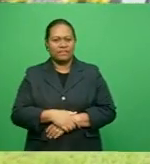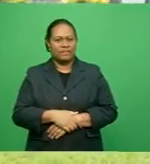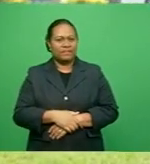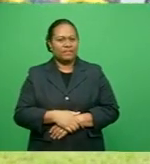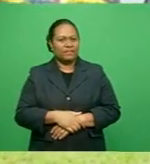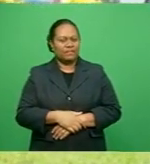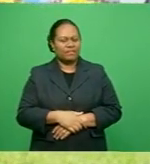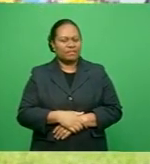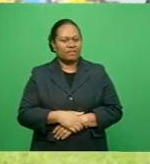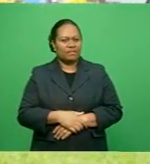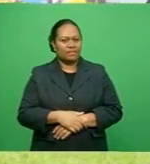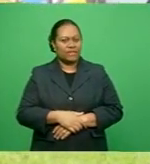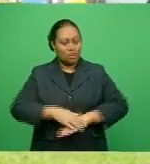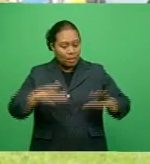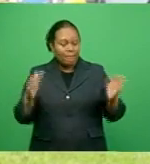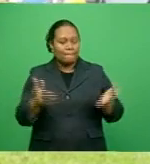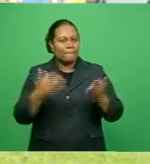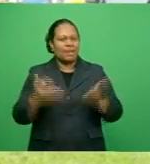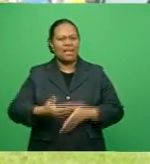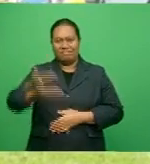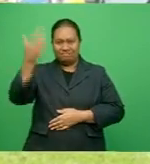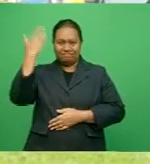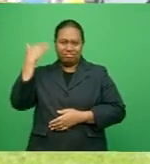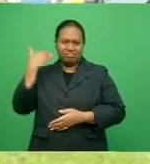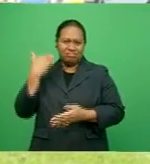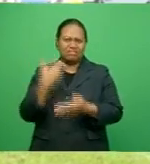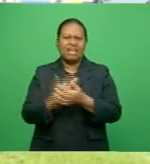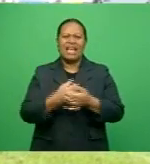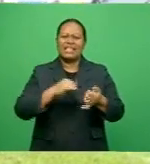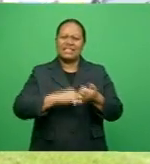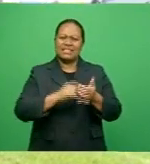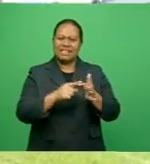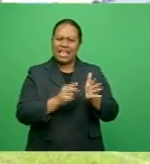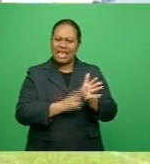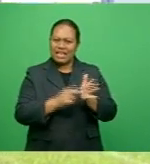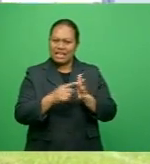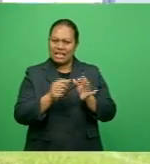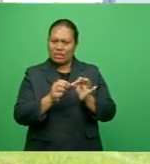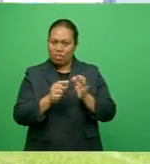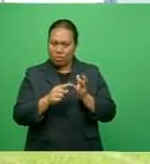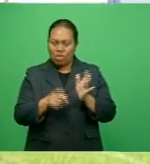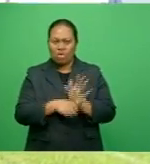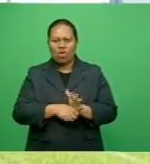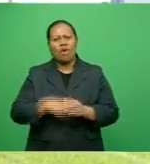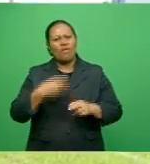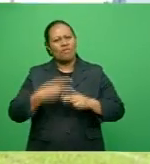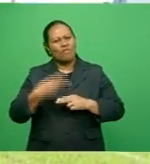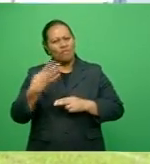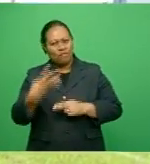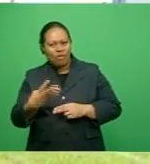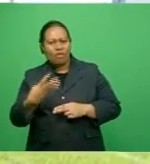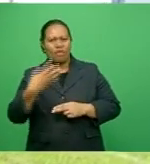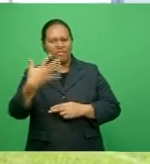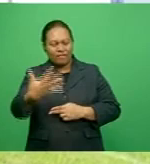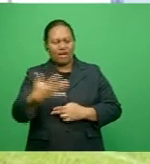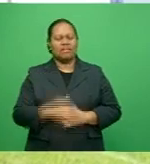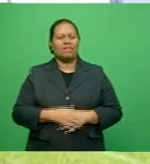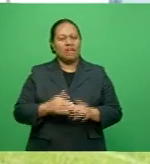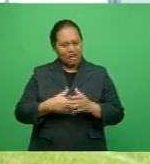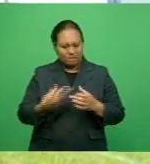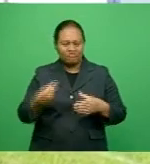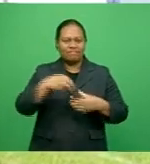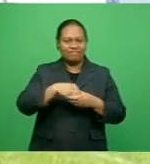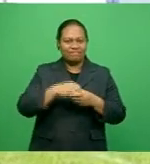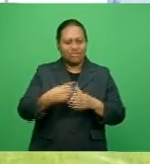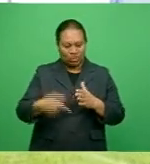I've been playing for Senimboro ever since I was in high school I think it was around 4 or 5 so it's been 5 years now that I'm